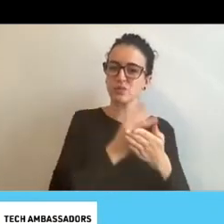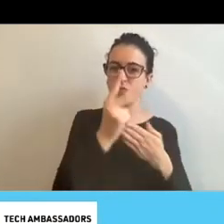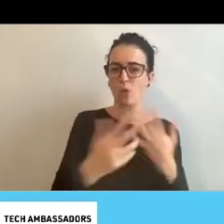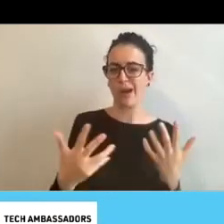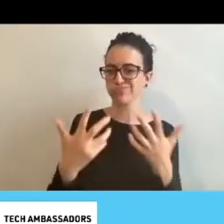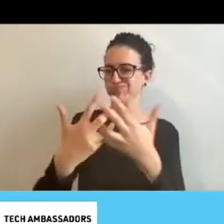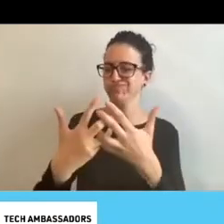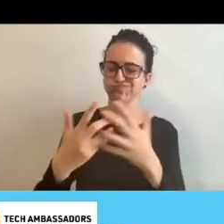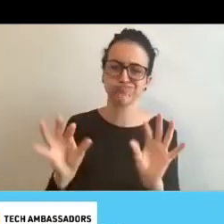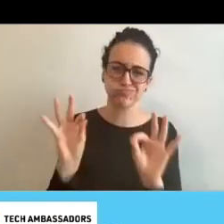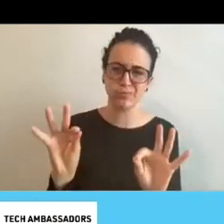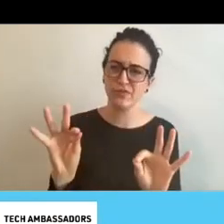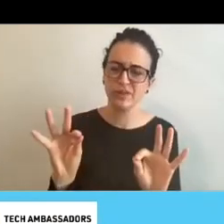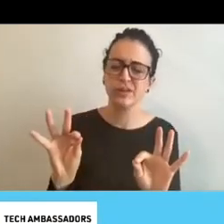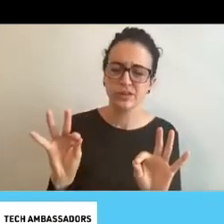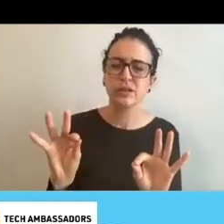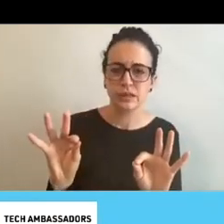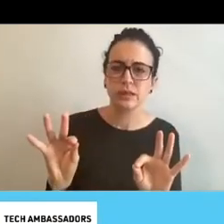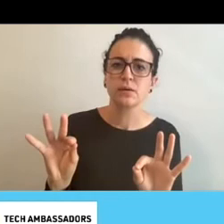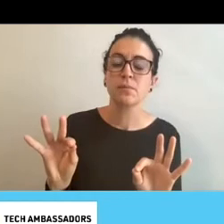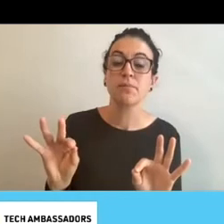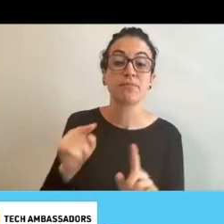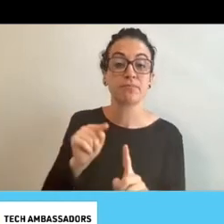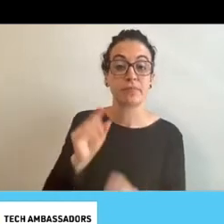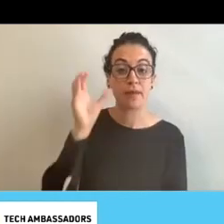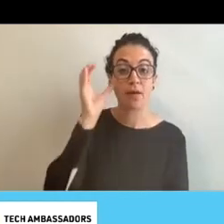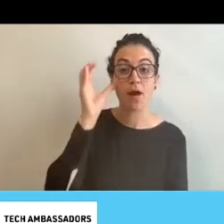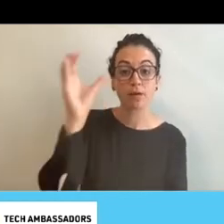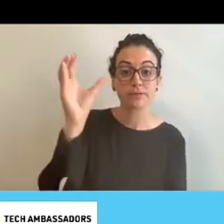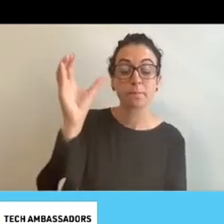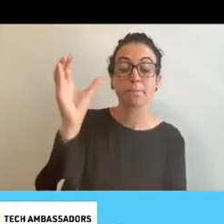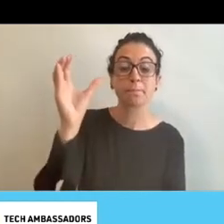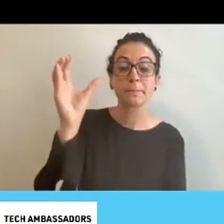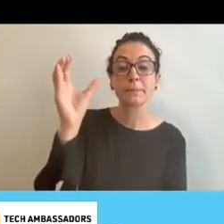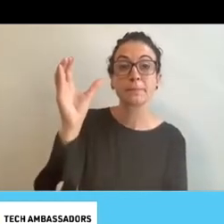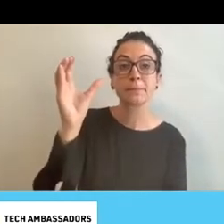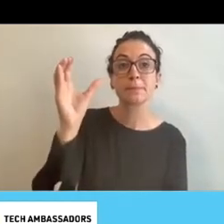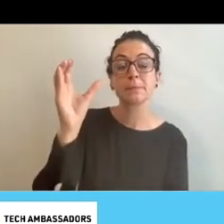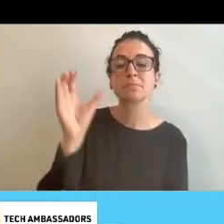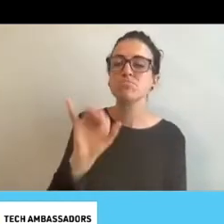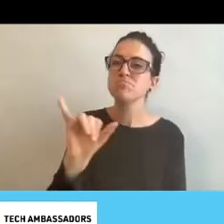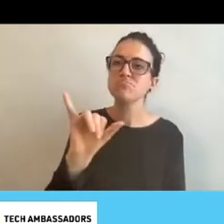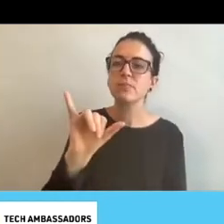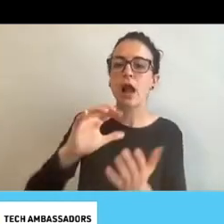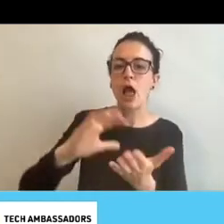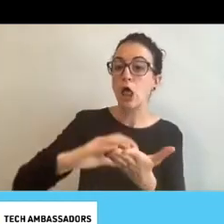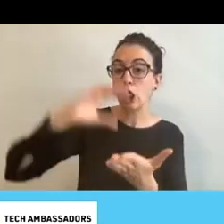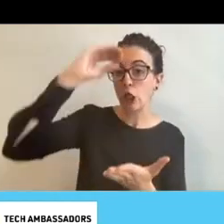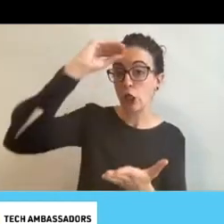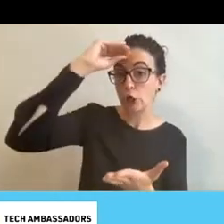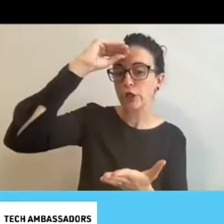The concept of learning and understanding